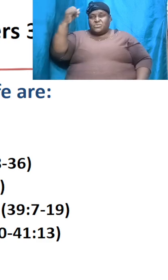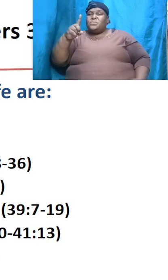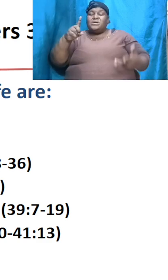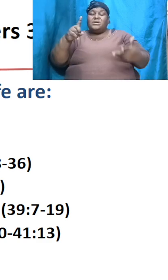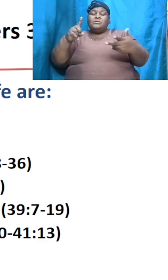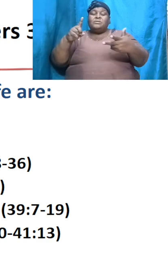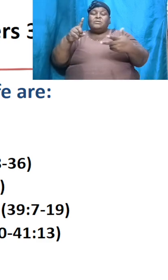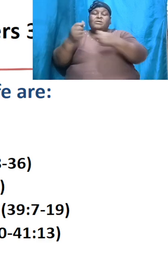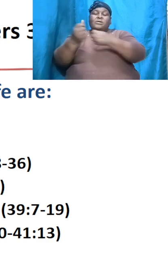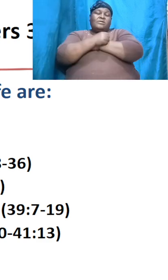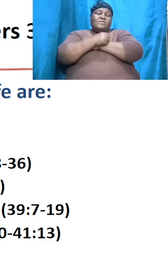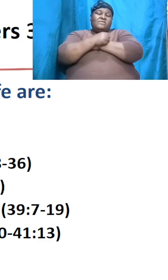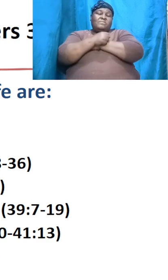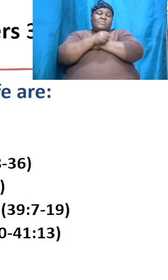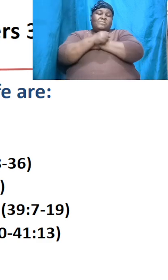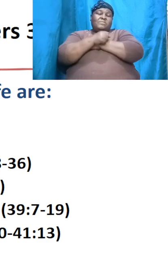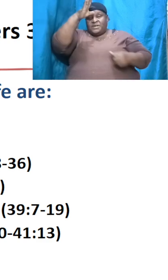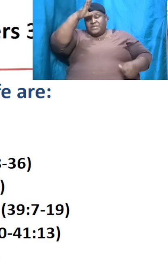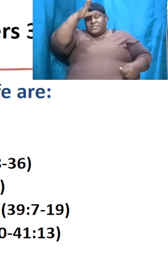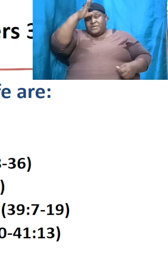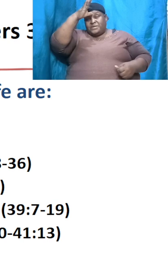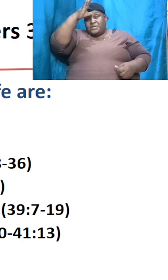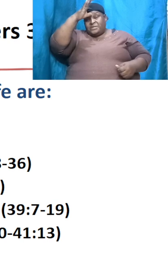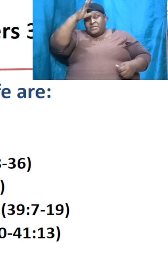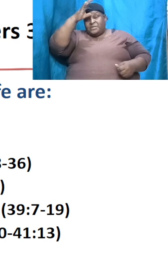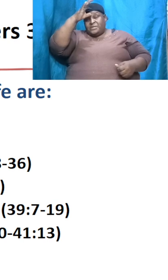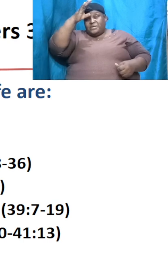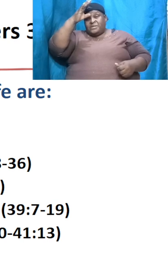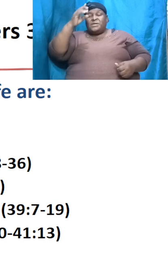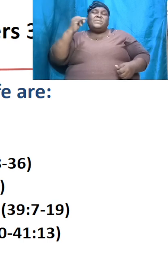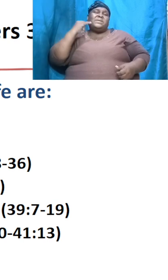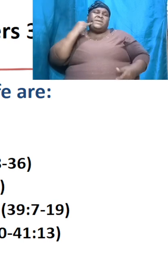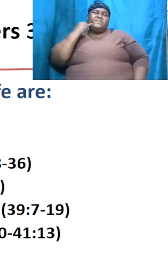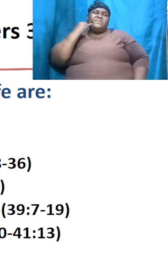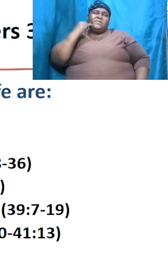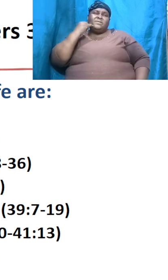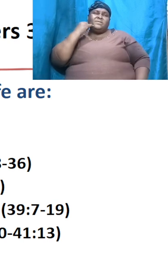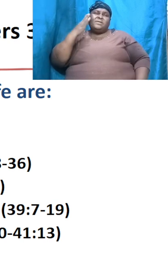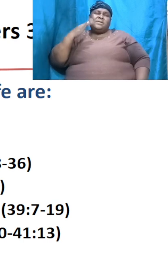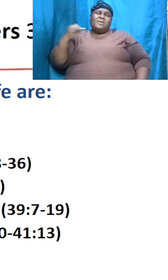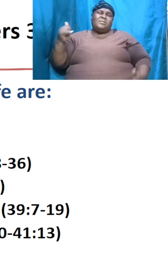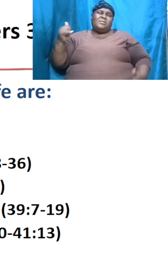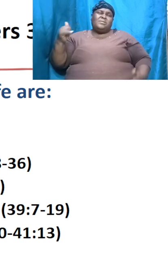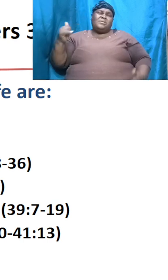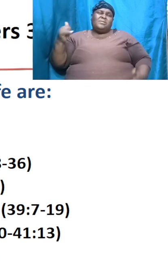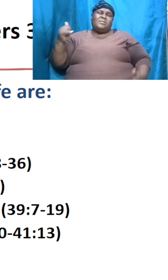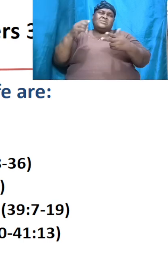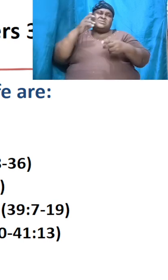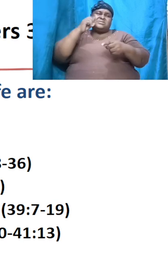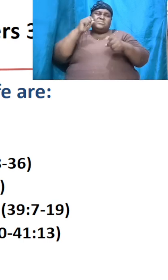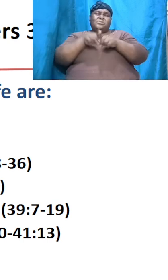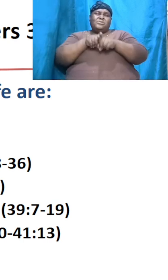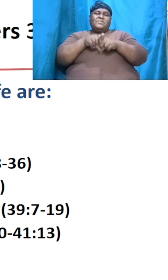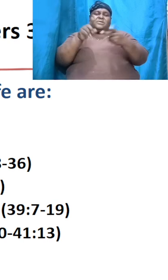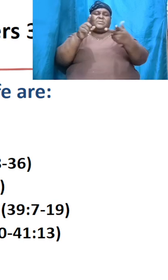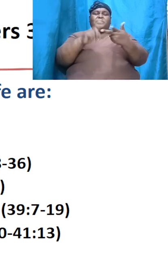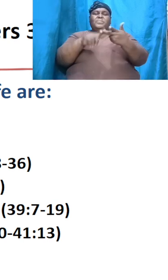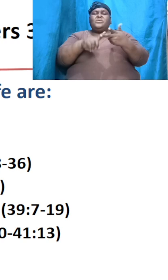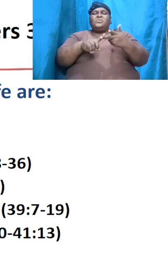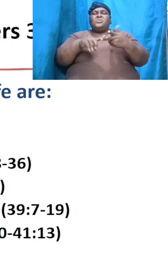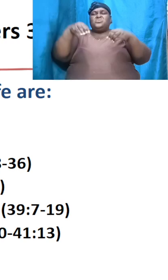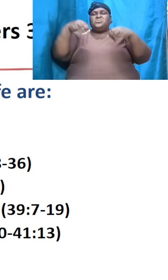his father he was envied by his brethren he was sold to the